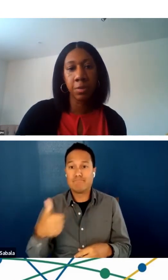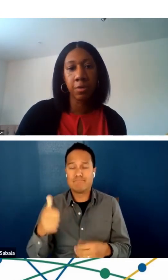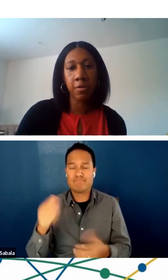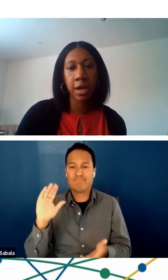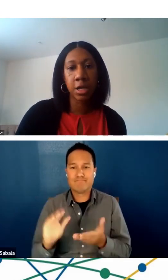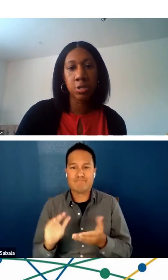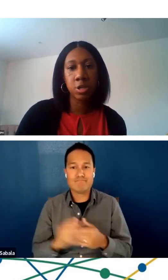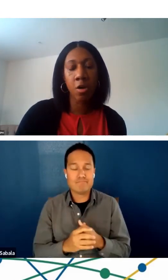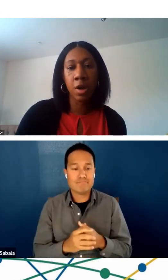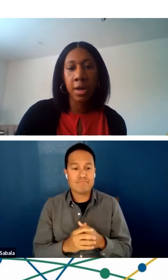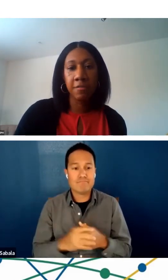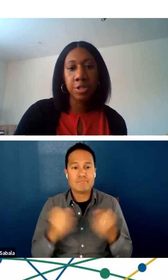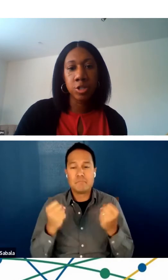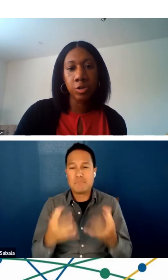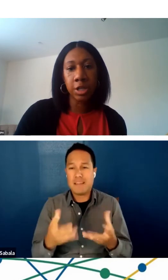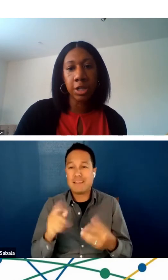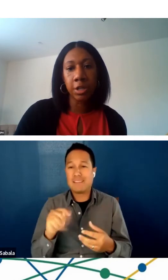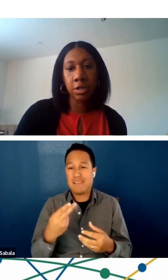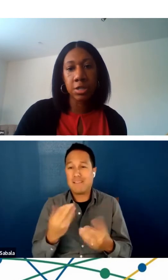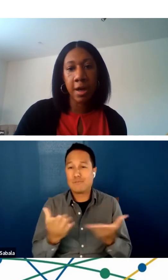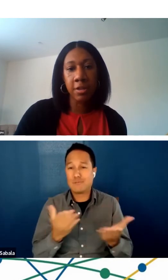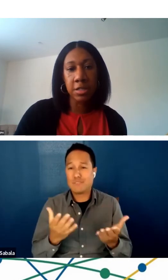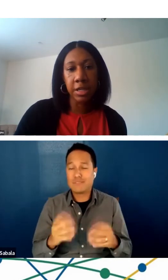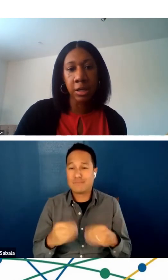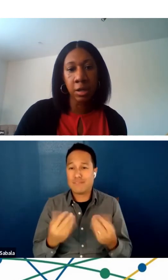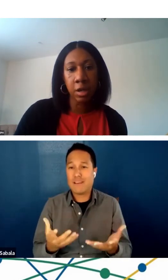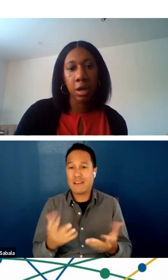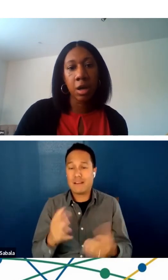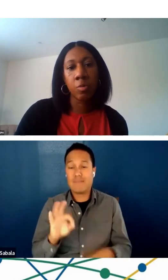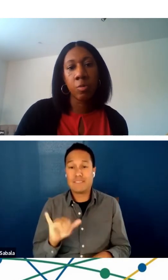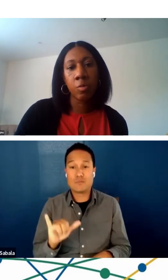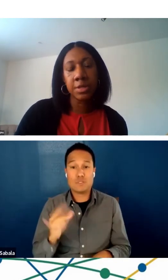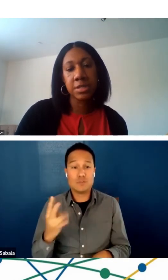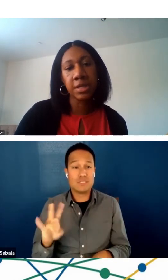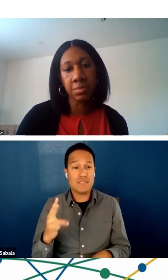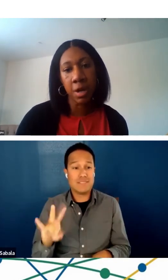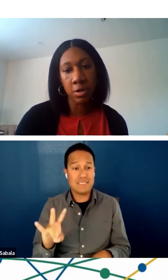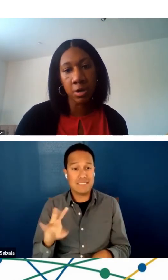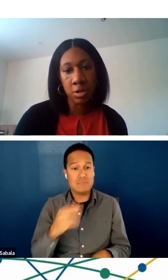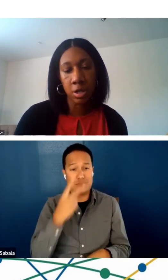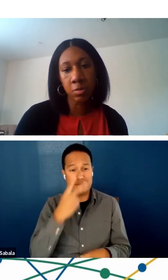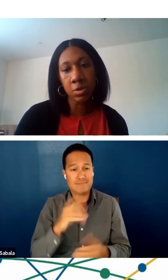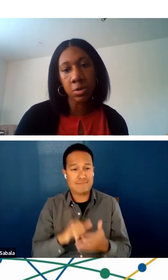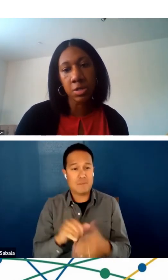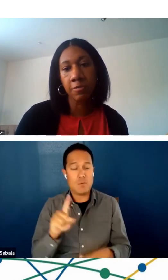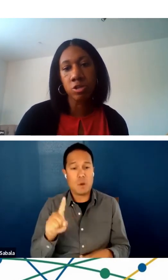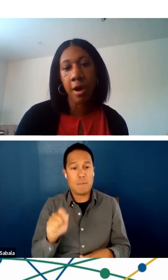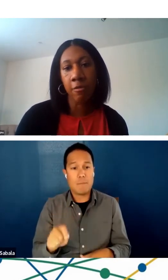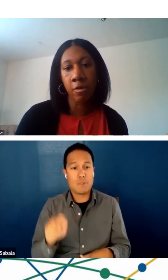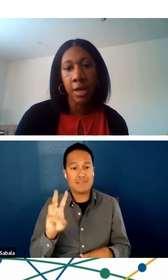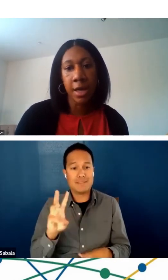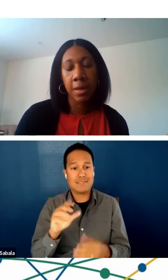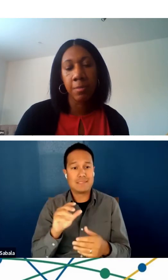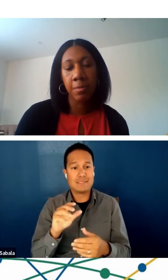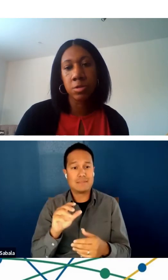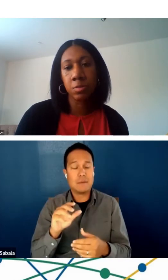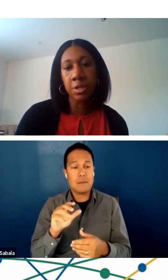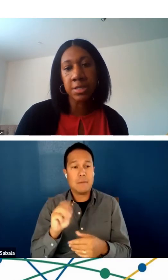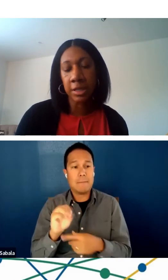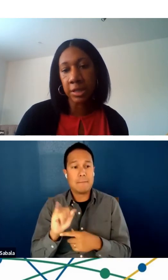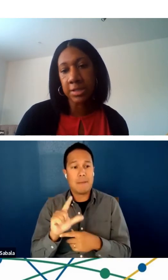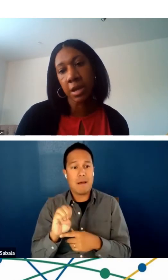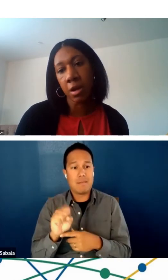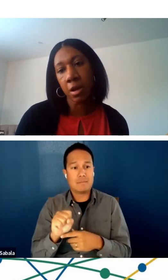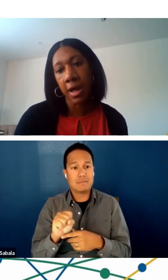services being provided. So fiscal year 17, 1.6 miles were saved in travel. And